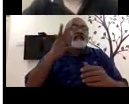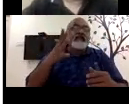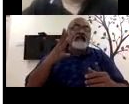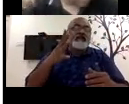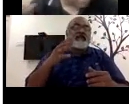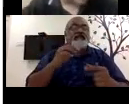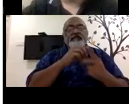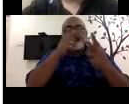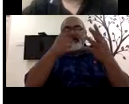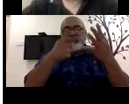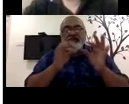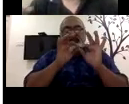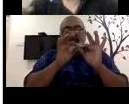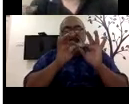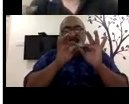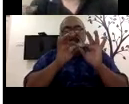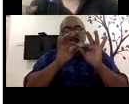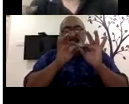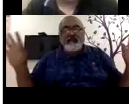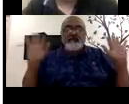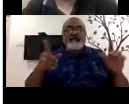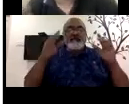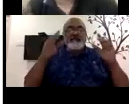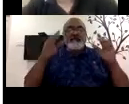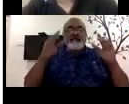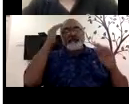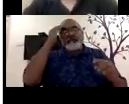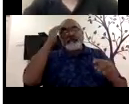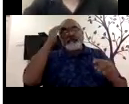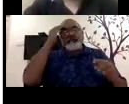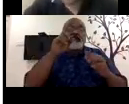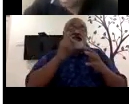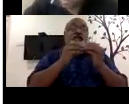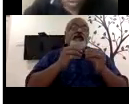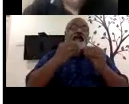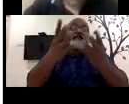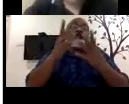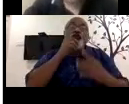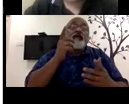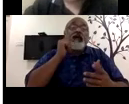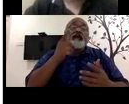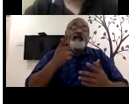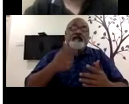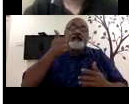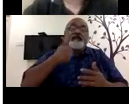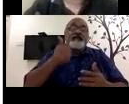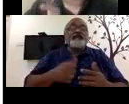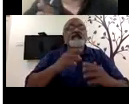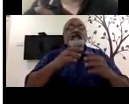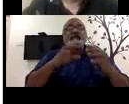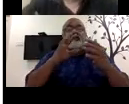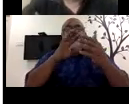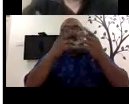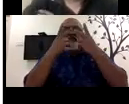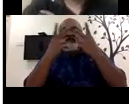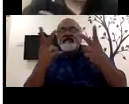things like that, understand that and have the employer screen, uh, the group saying, okay, they are, they are trainable.